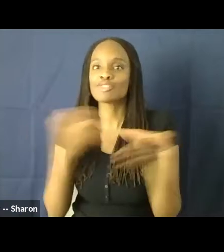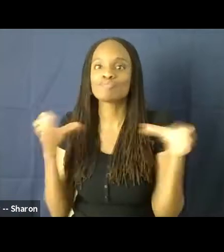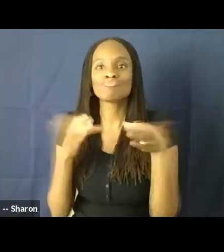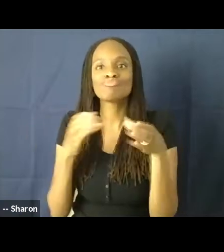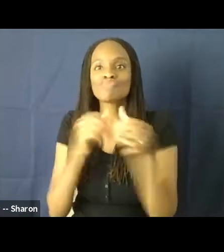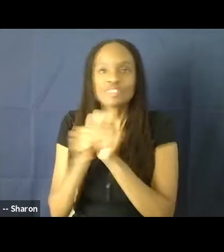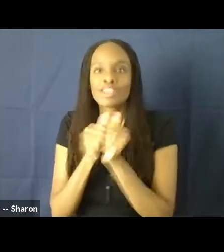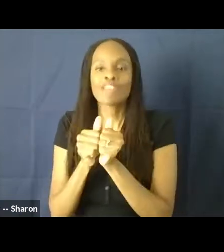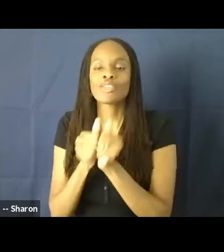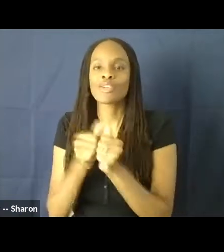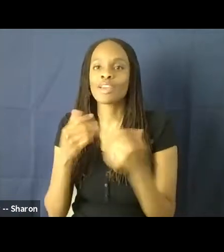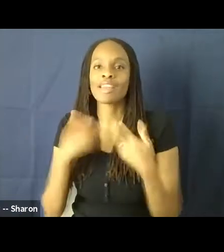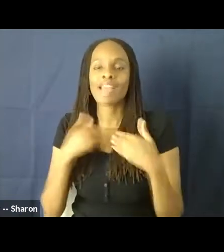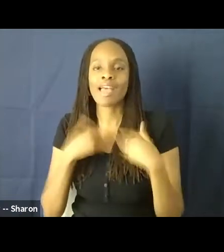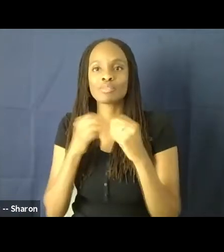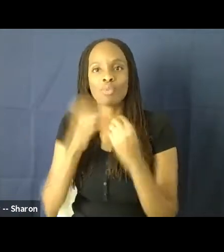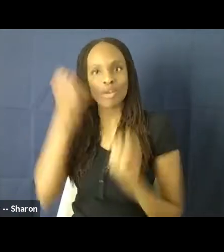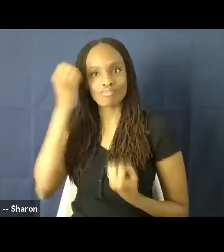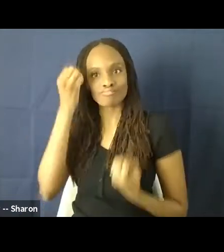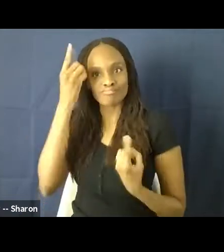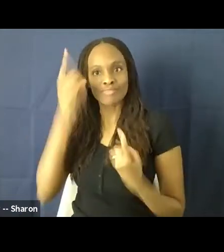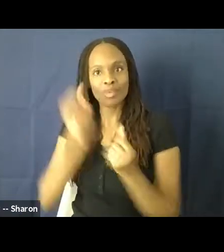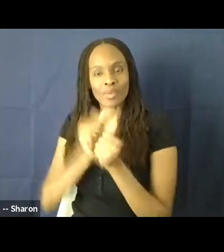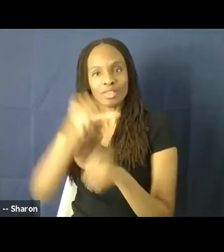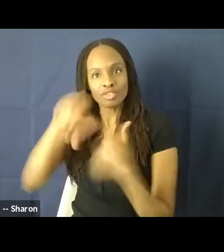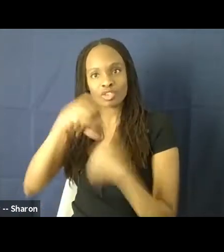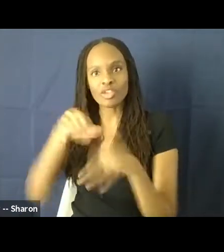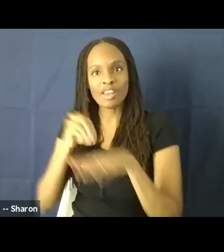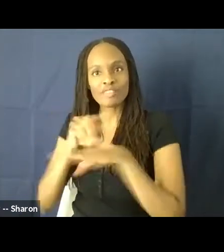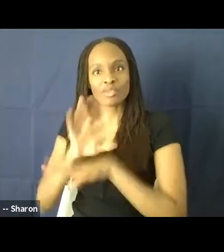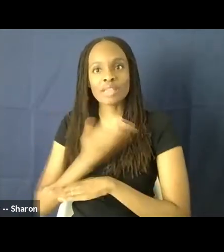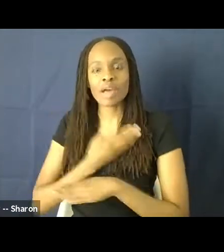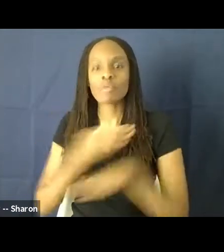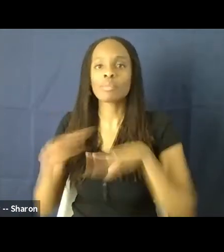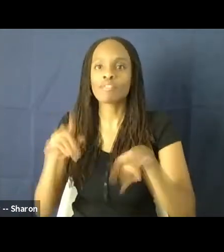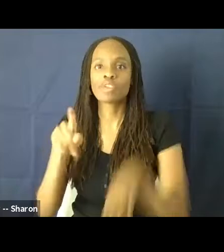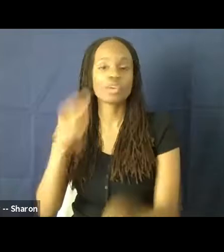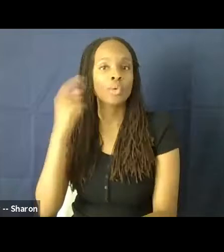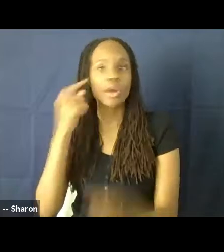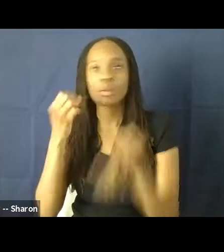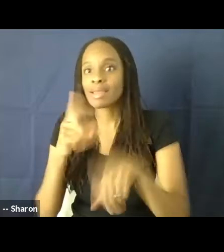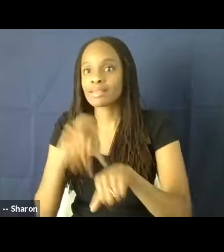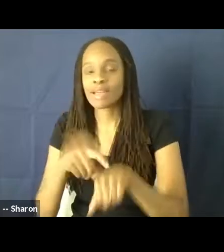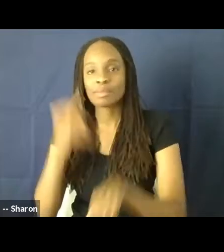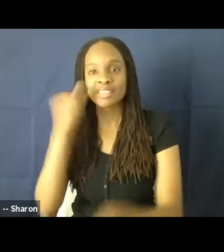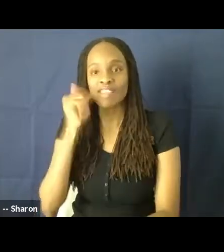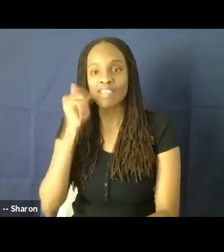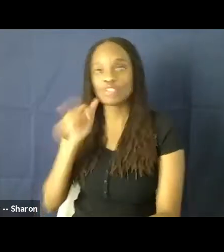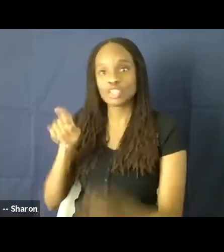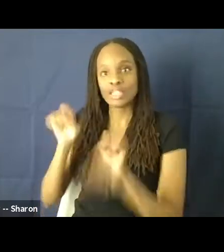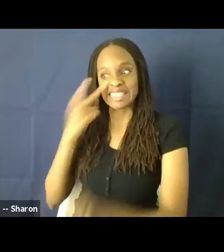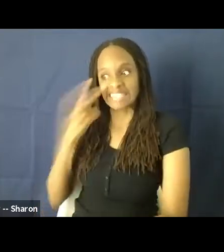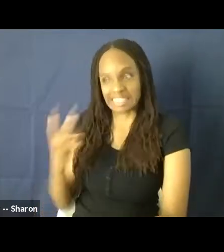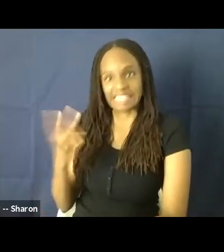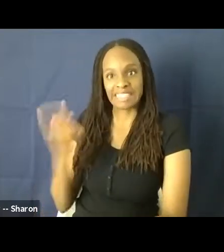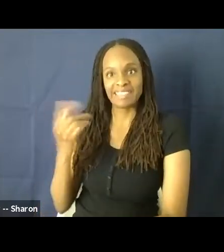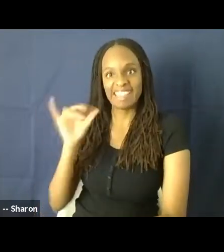creates empathy for others. It influences our behavior. You've heard multiple times now if she can see it, she can be it. And